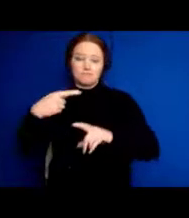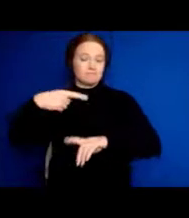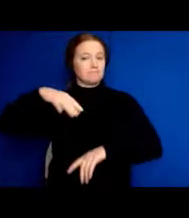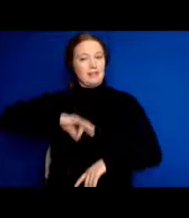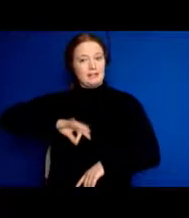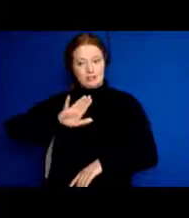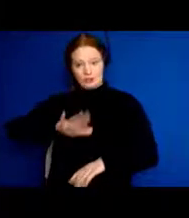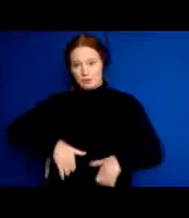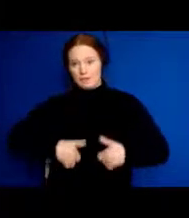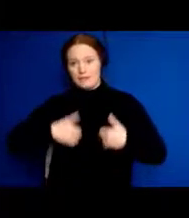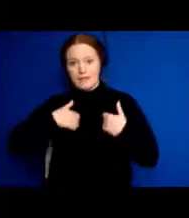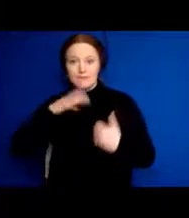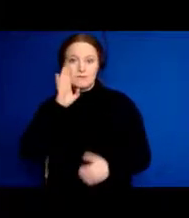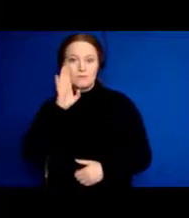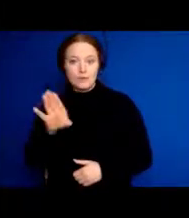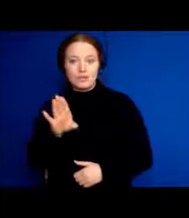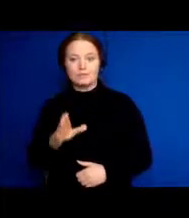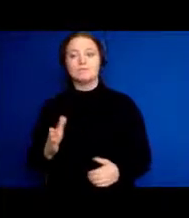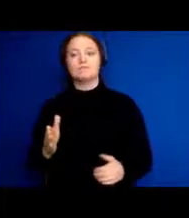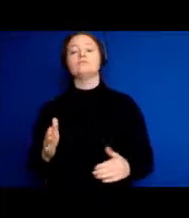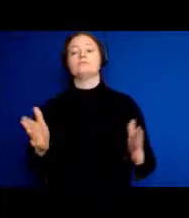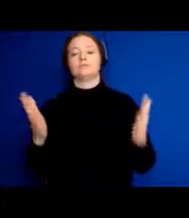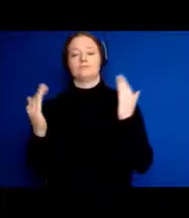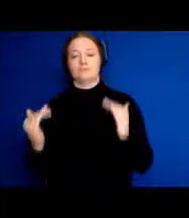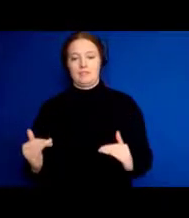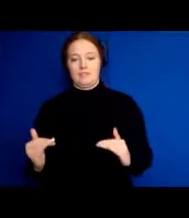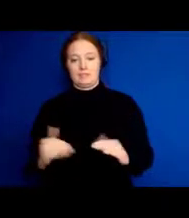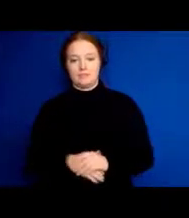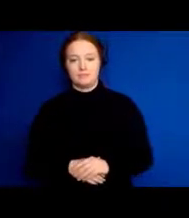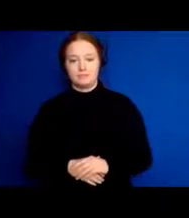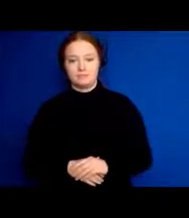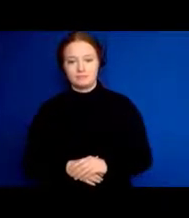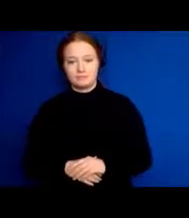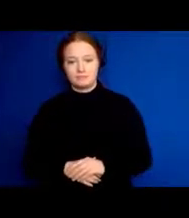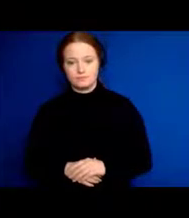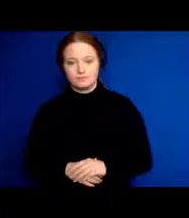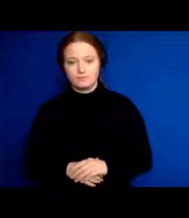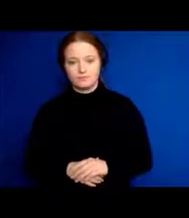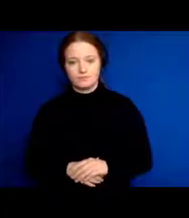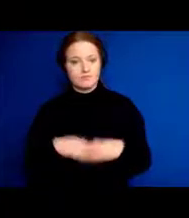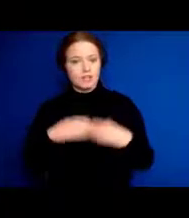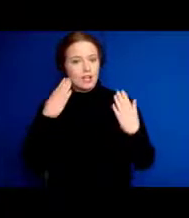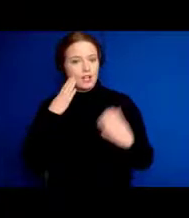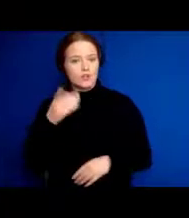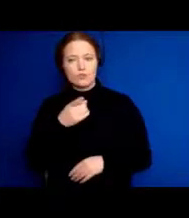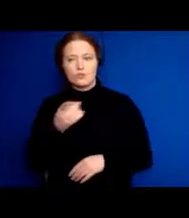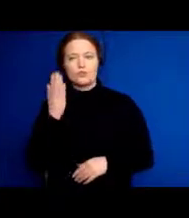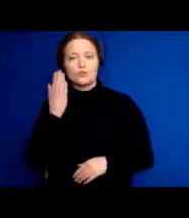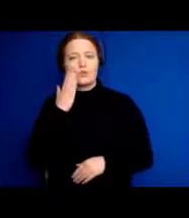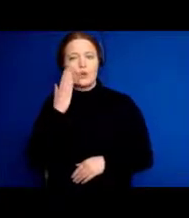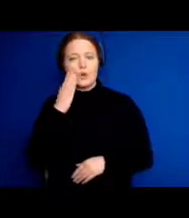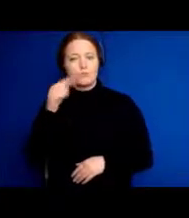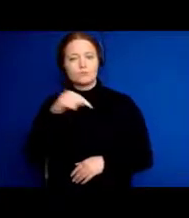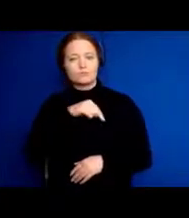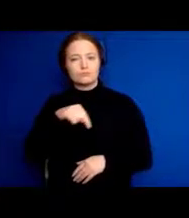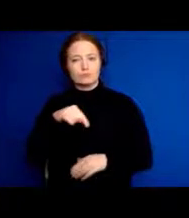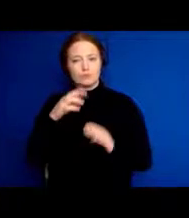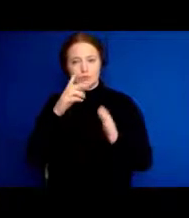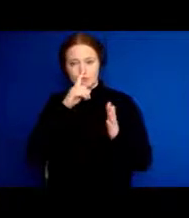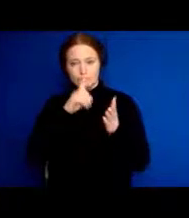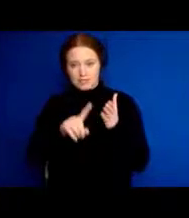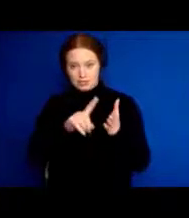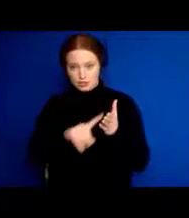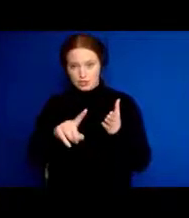In fact, I mean, this is a I don't know if you've ever seen this kind of research, but this is research about your social